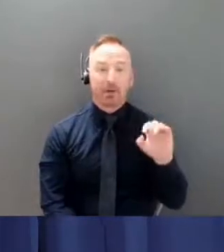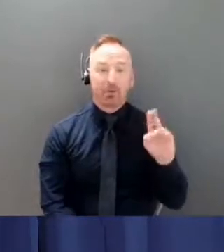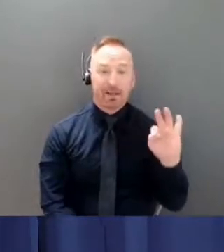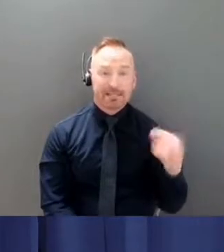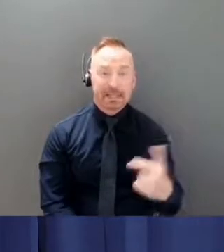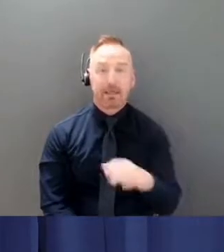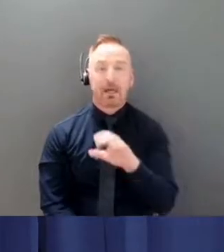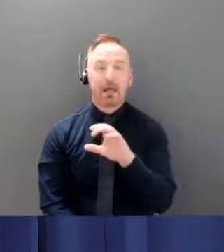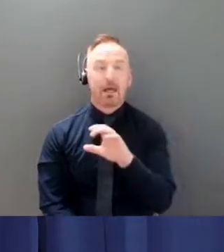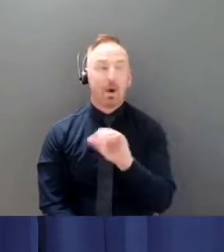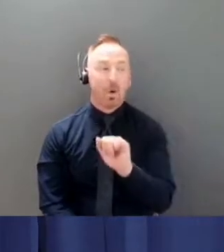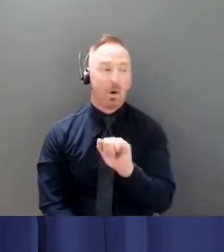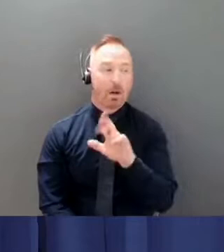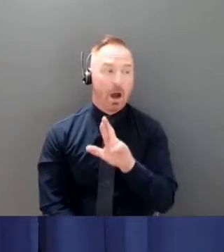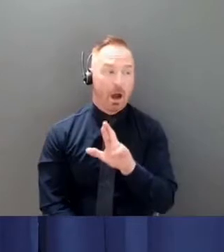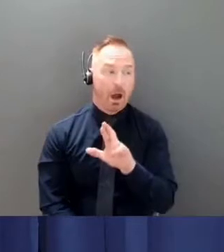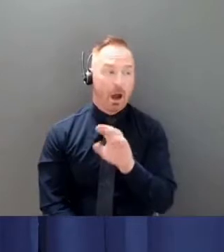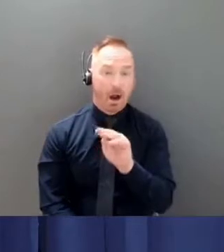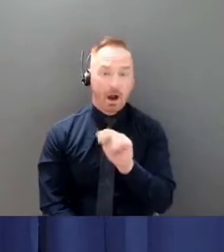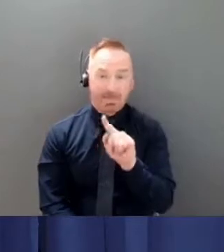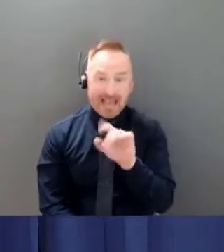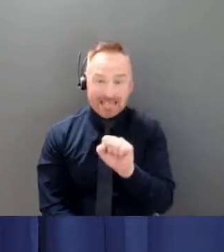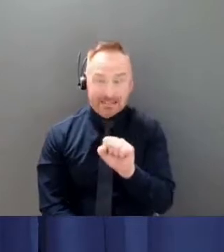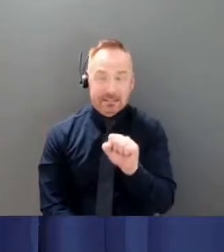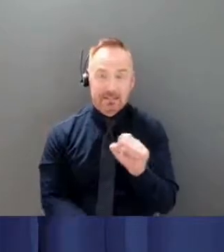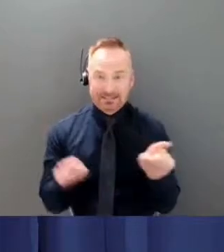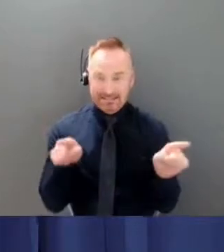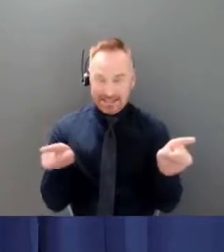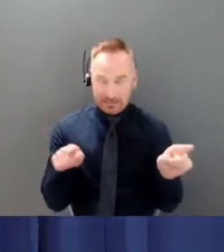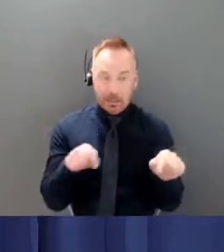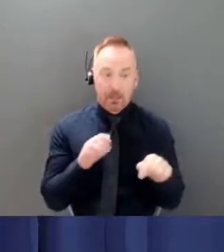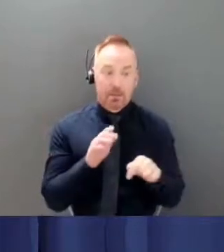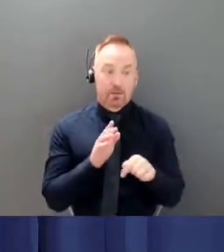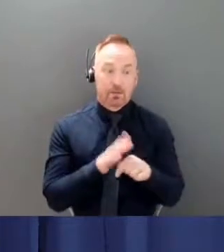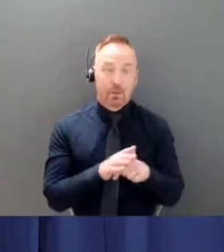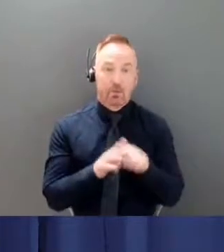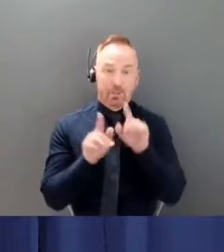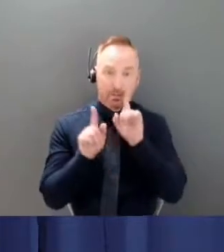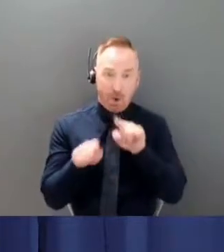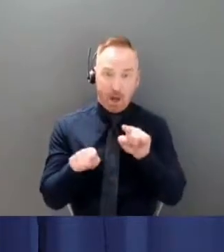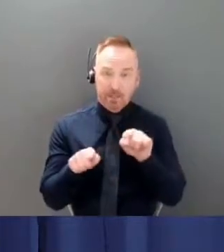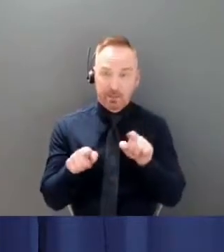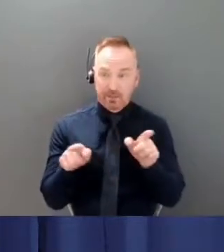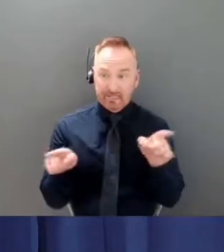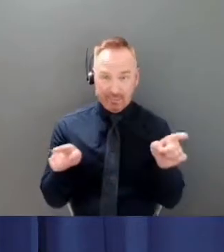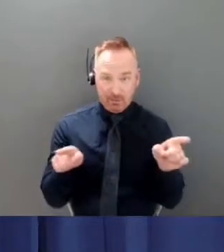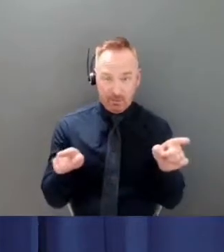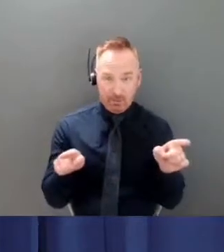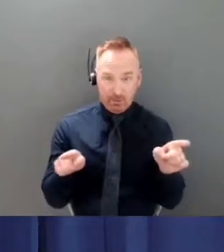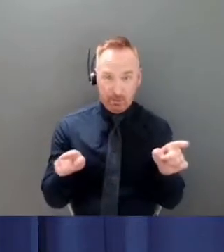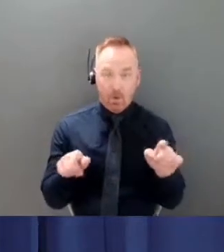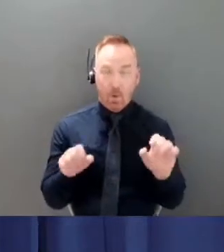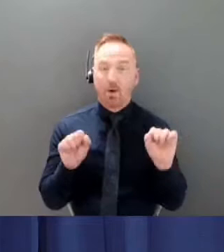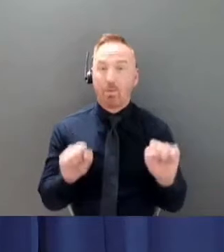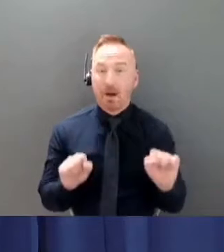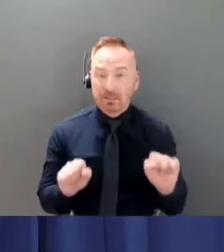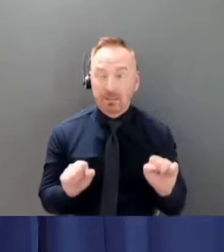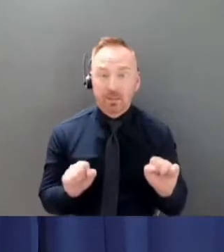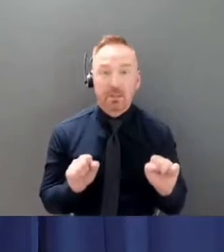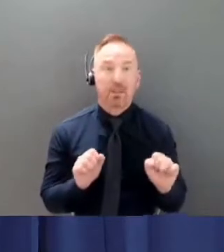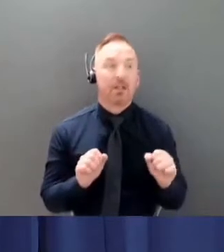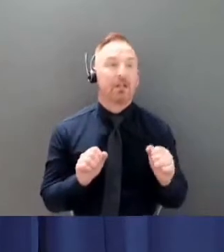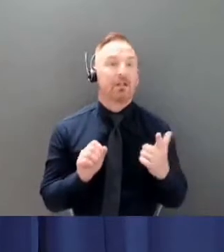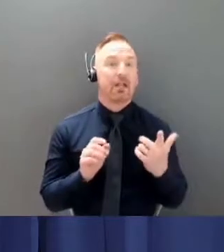to those cases and the potential for wider distribution of cases